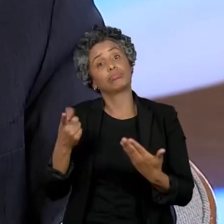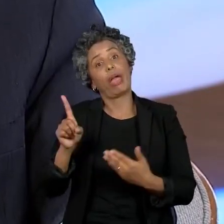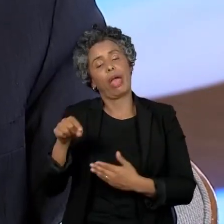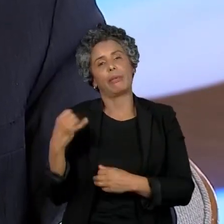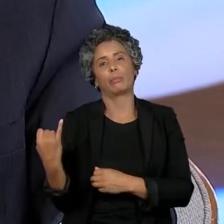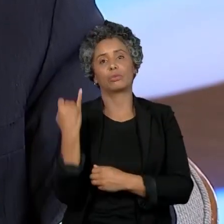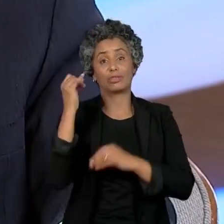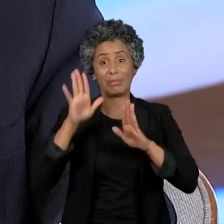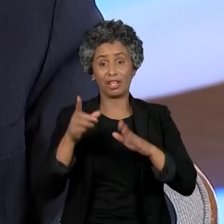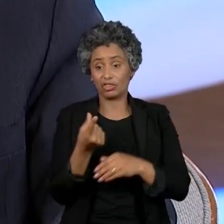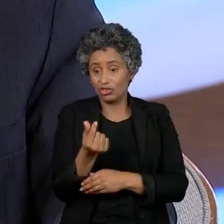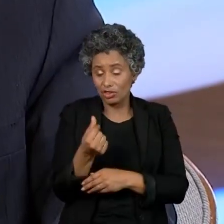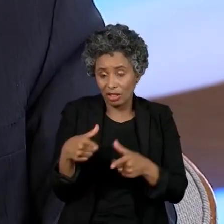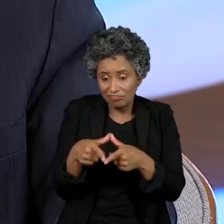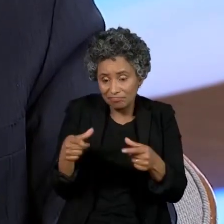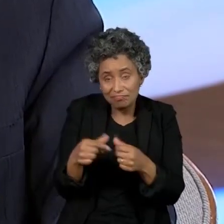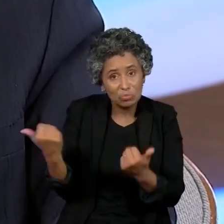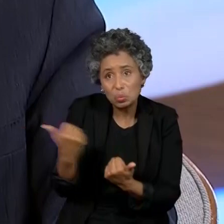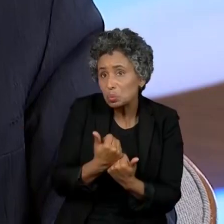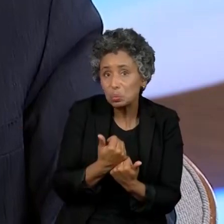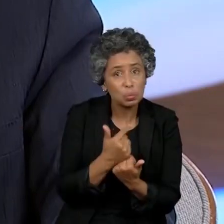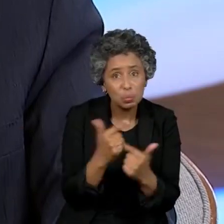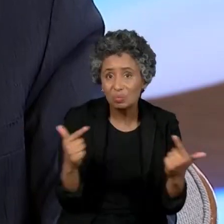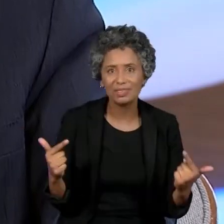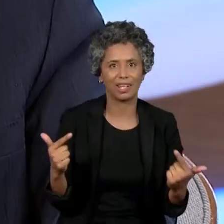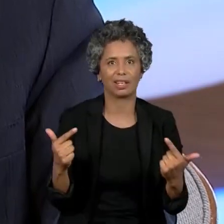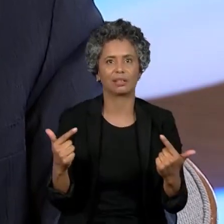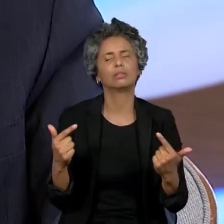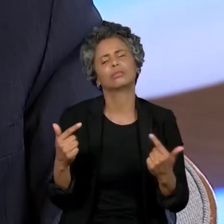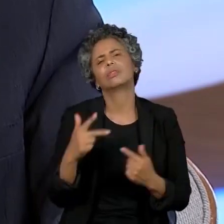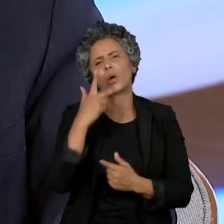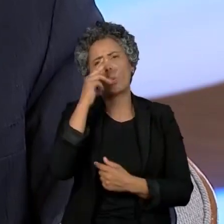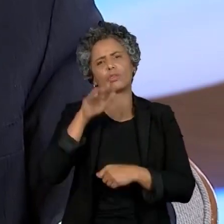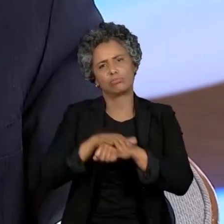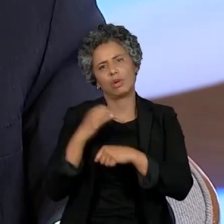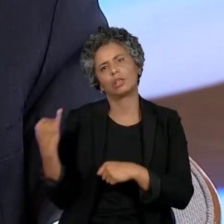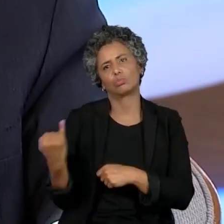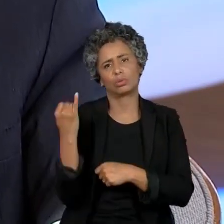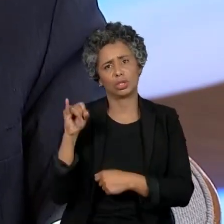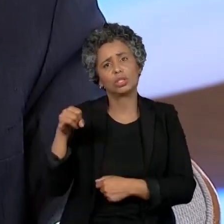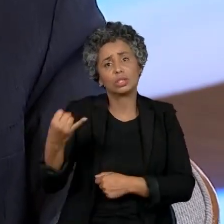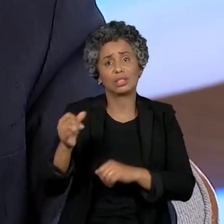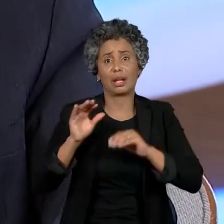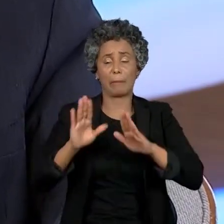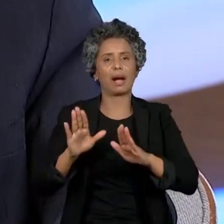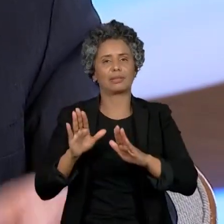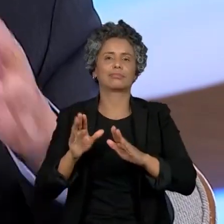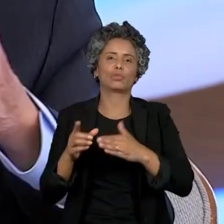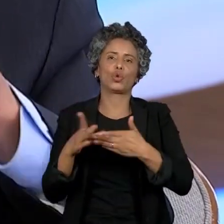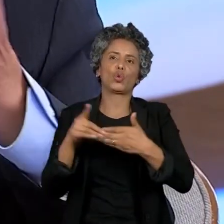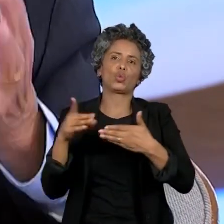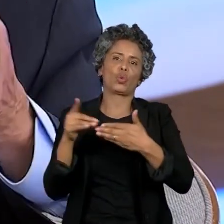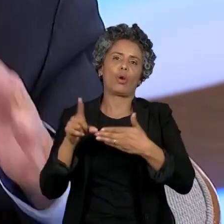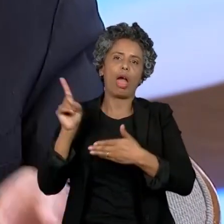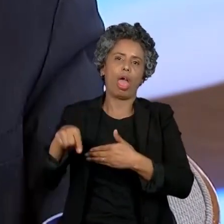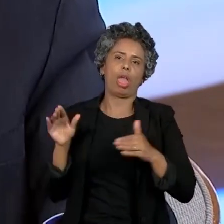So, I think it may play a role, but it won't be at the center other than symbolism.